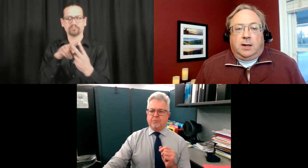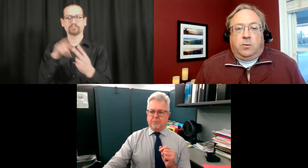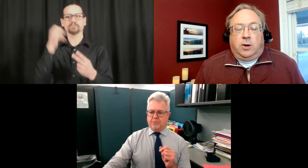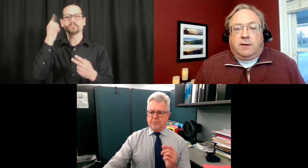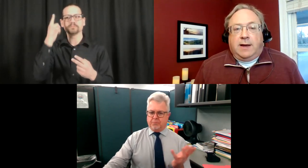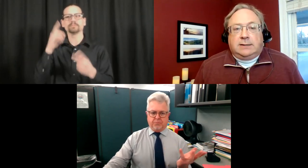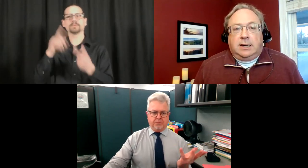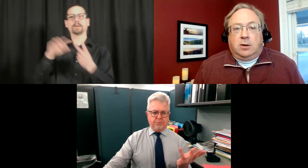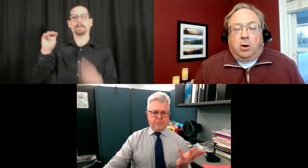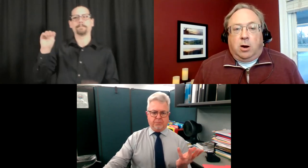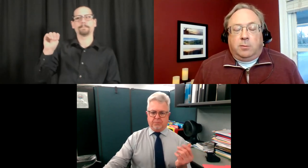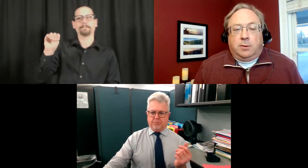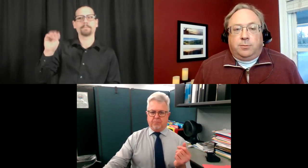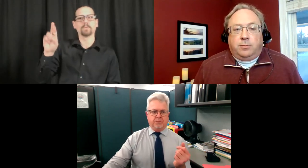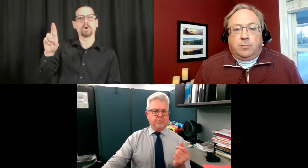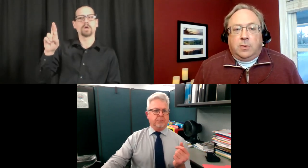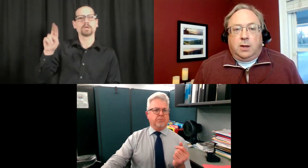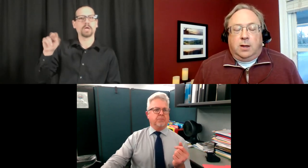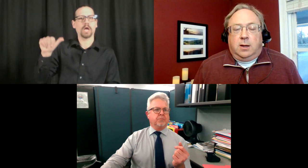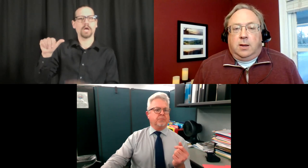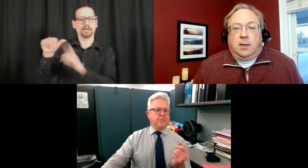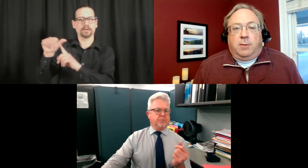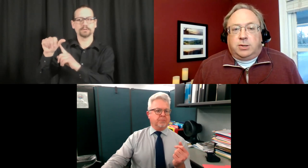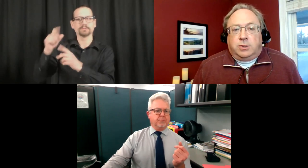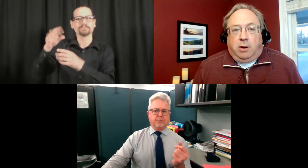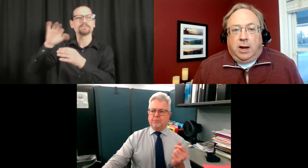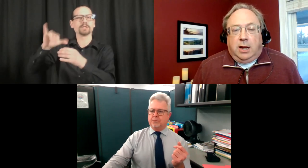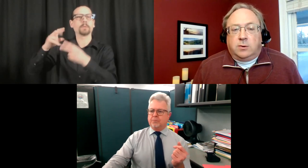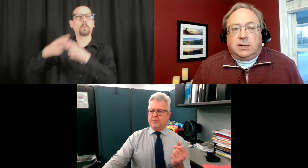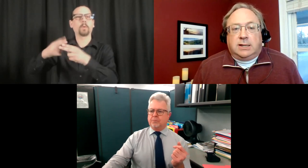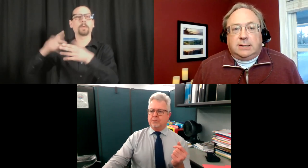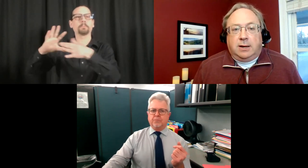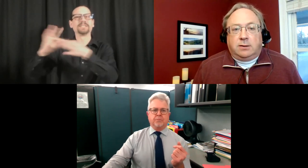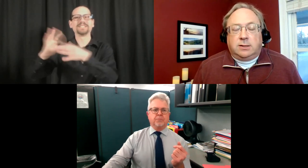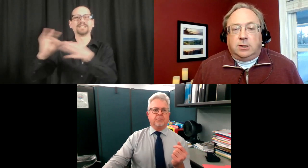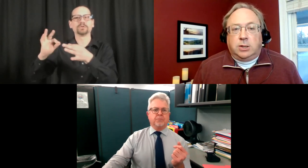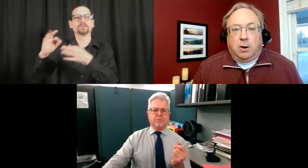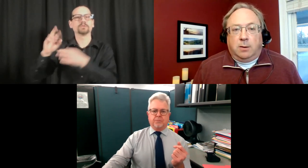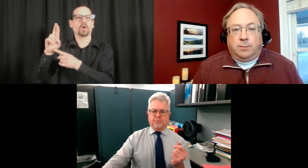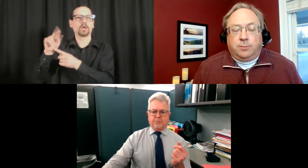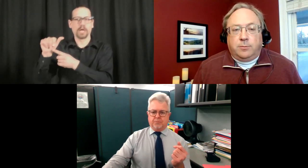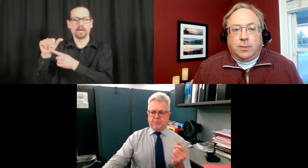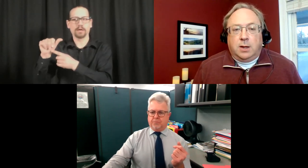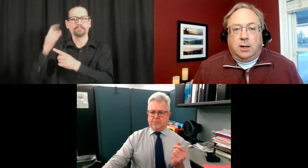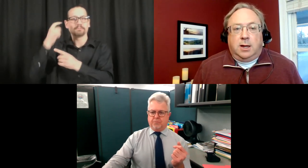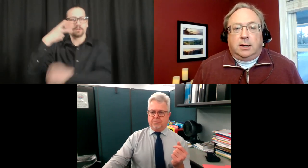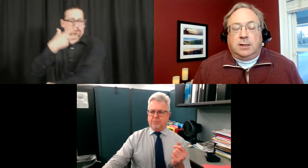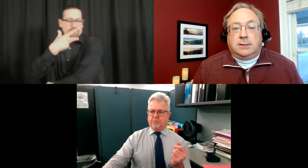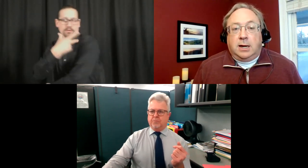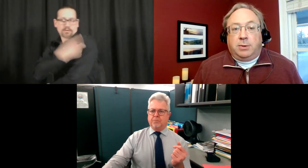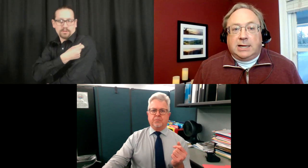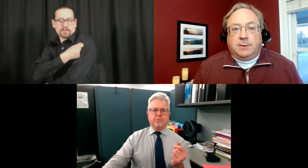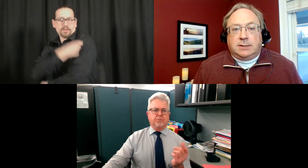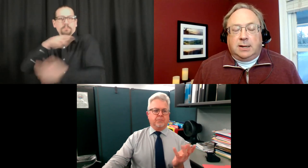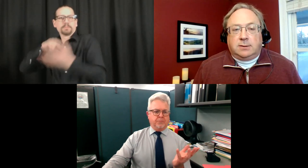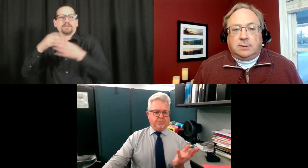when you get the vaccine in your arm, the messenger RNA goes into the cells into your arm, into